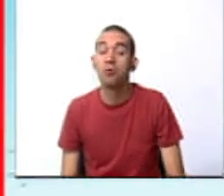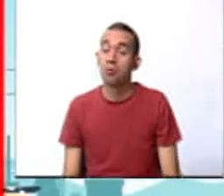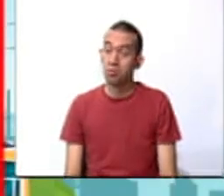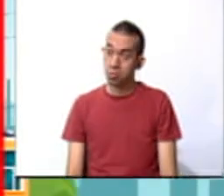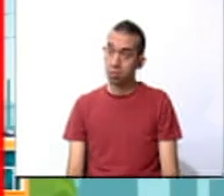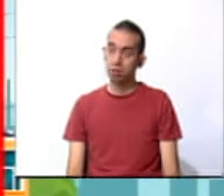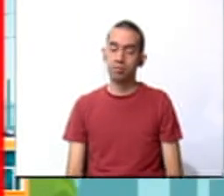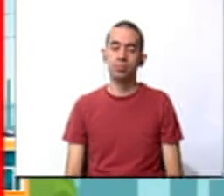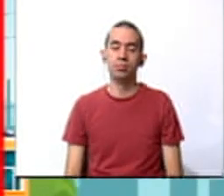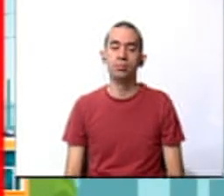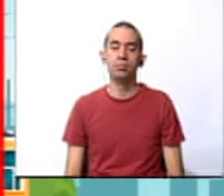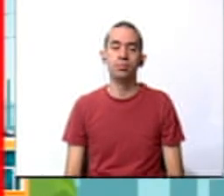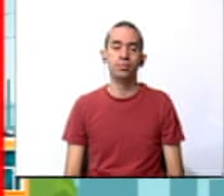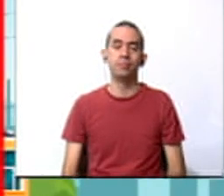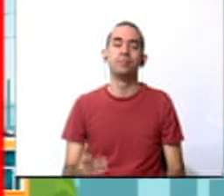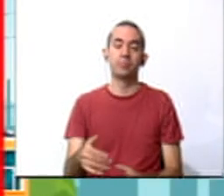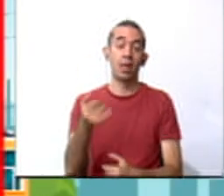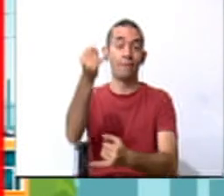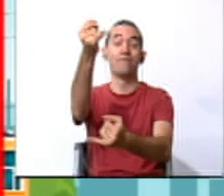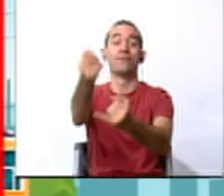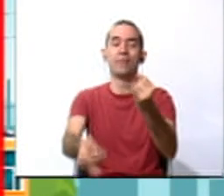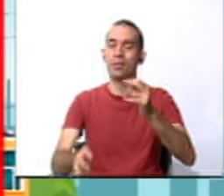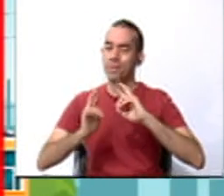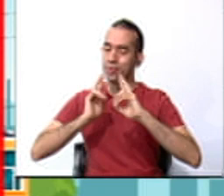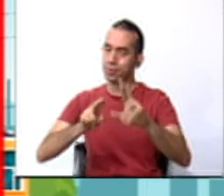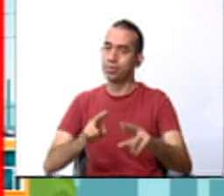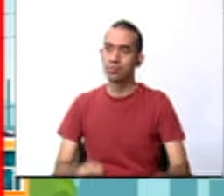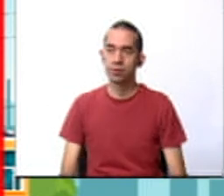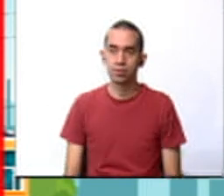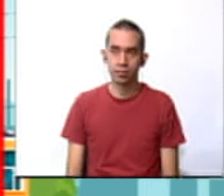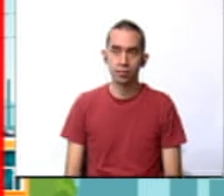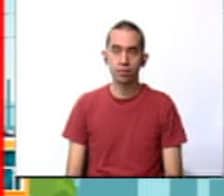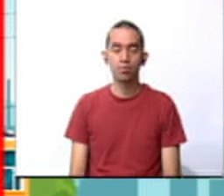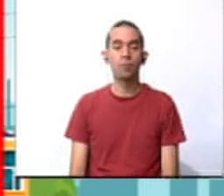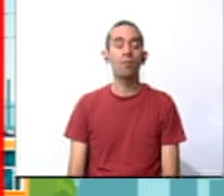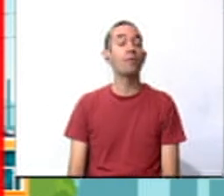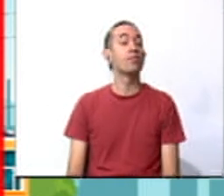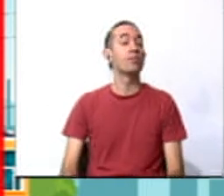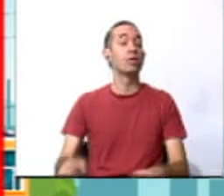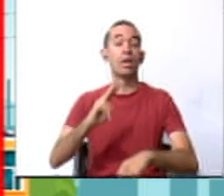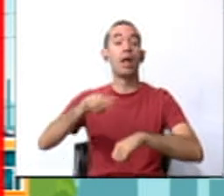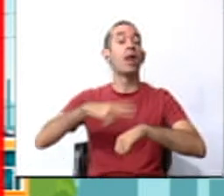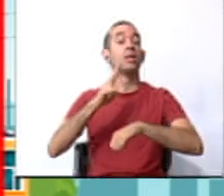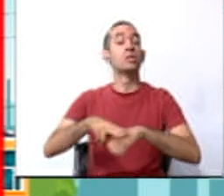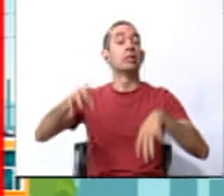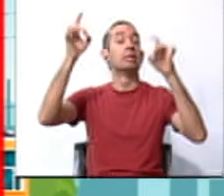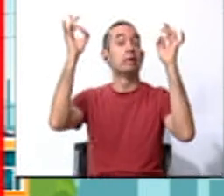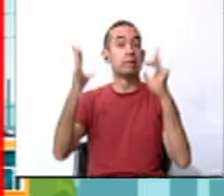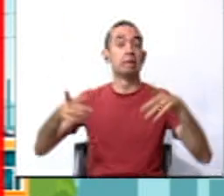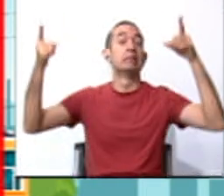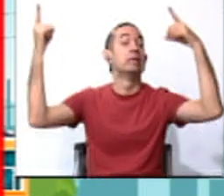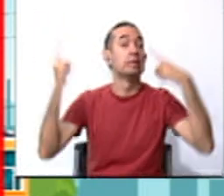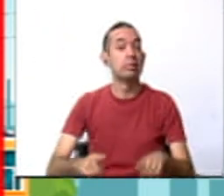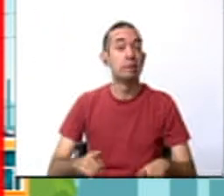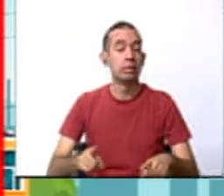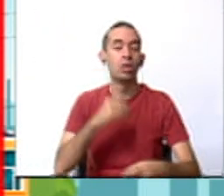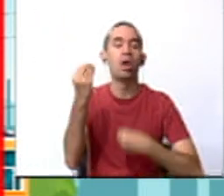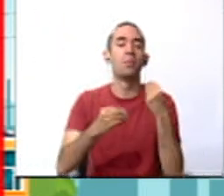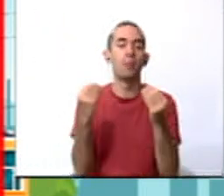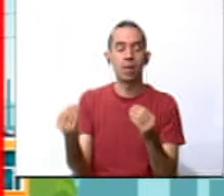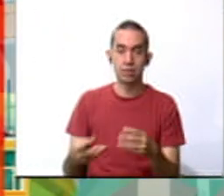We are going to have the answer at the end. And what can we do to survive a natural disaster?